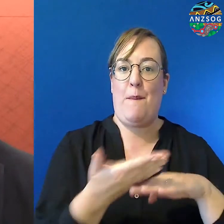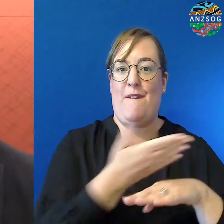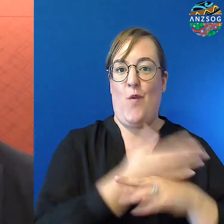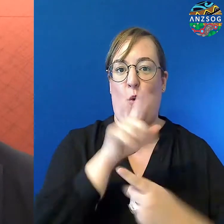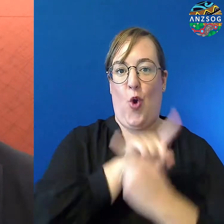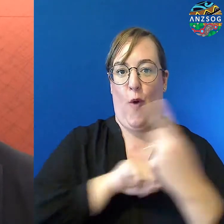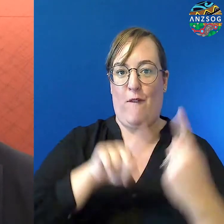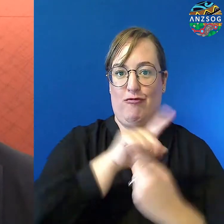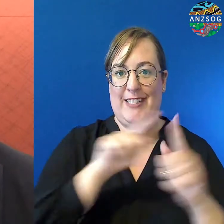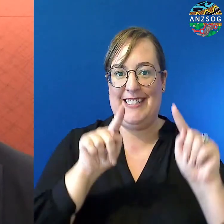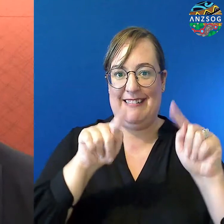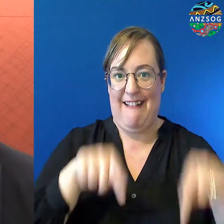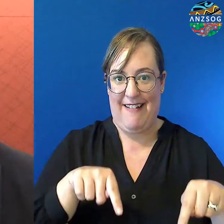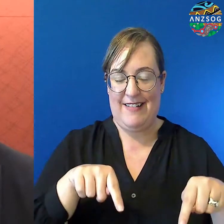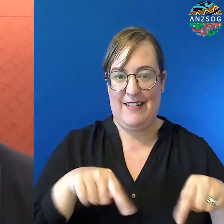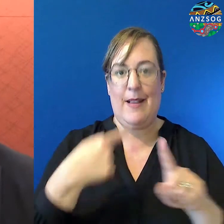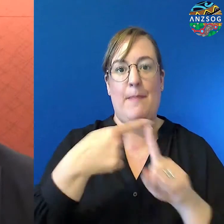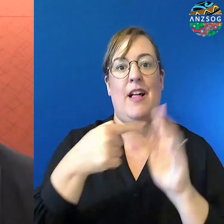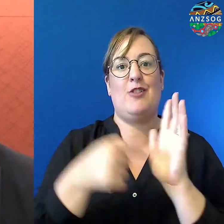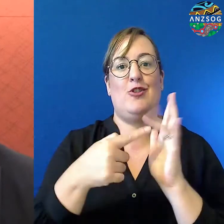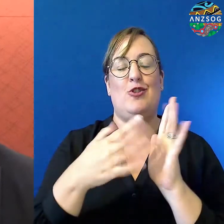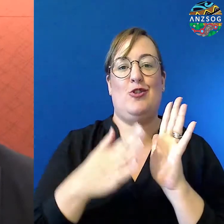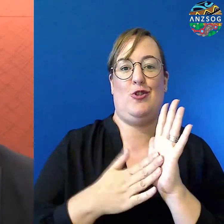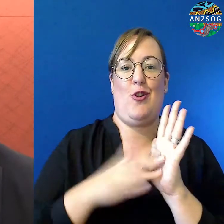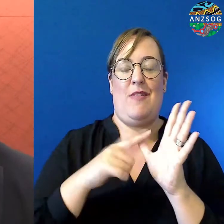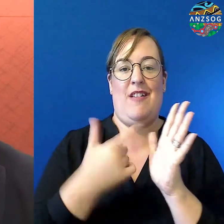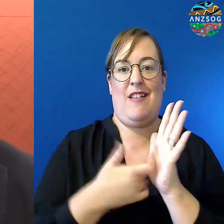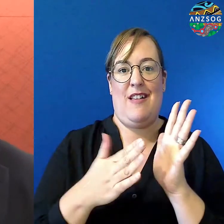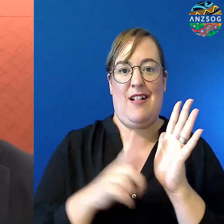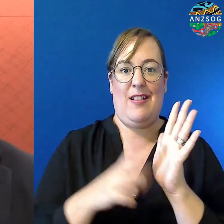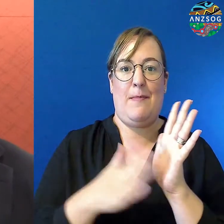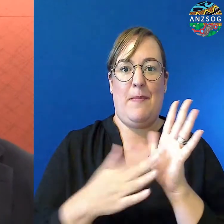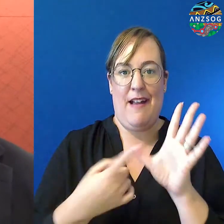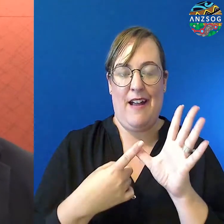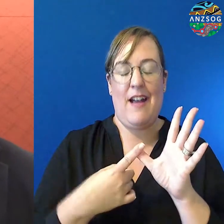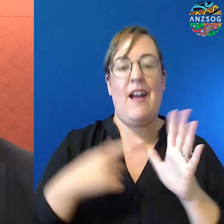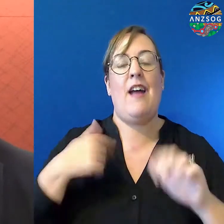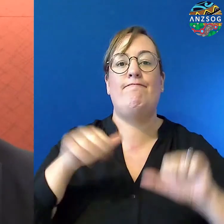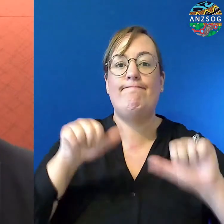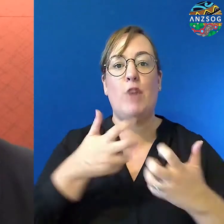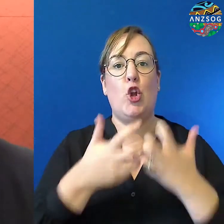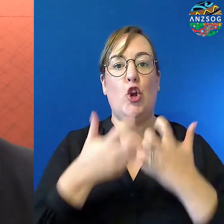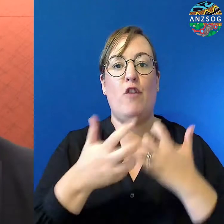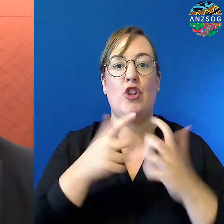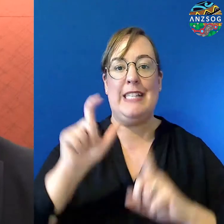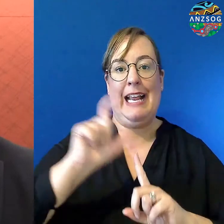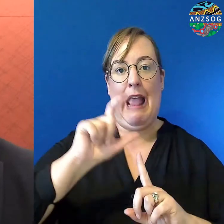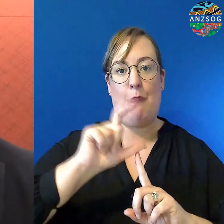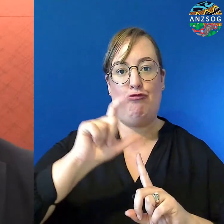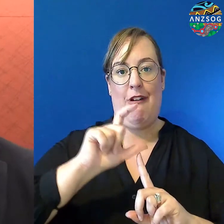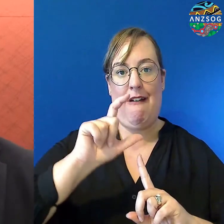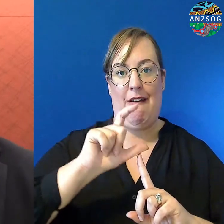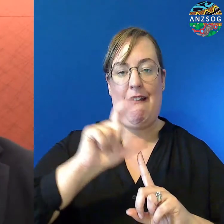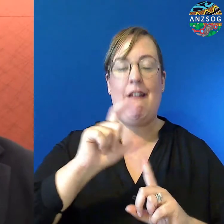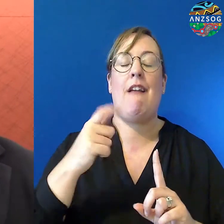underway as well as Tom Kalmer who is the Chancellor of the University of Canberra and of course very distinguished